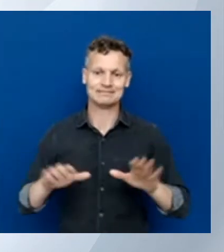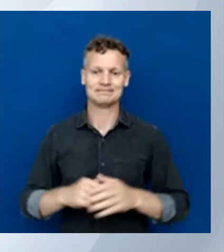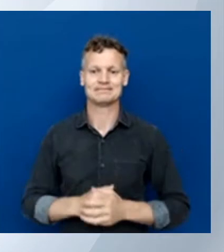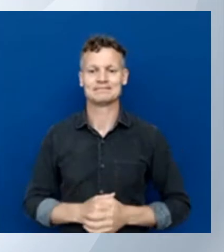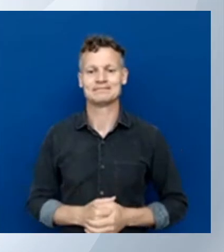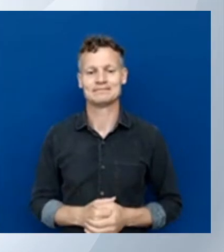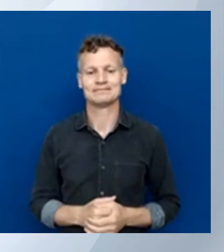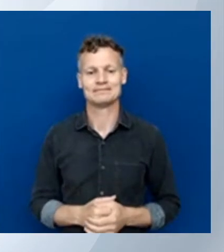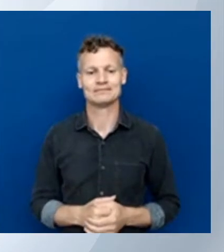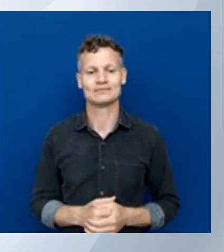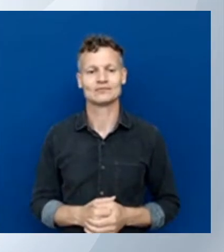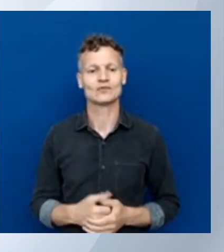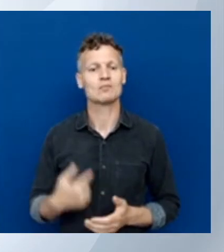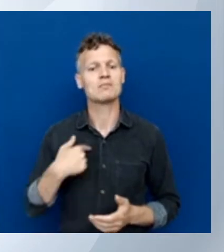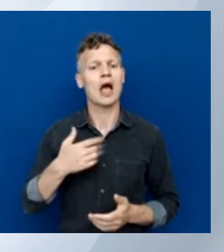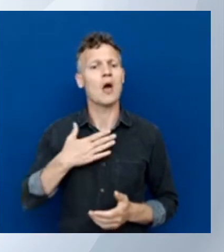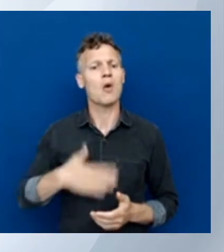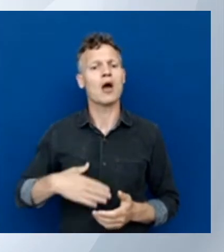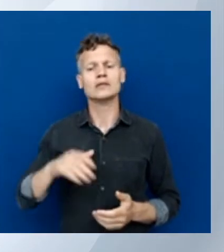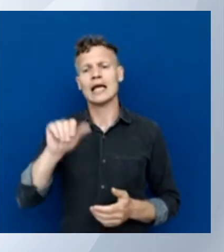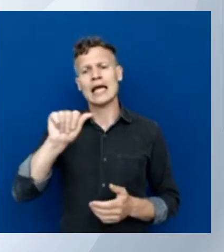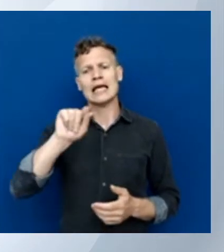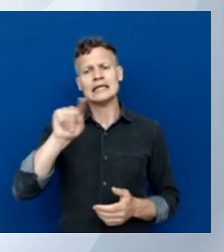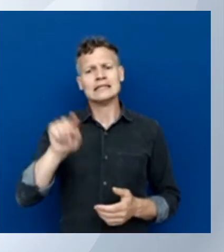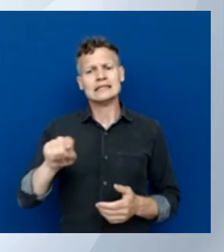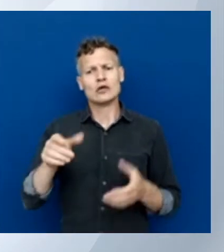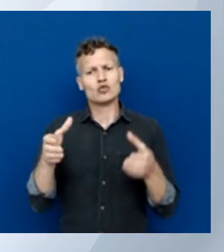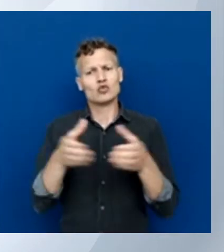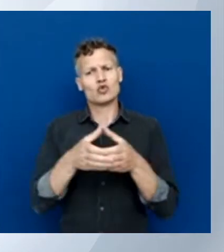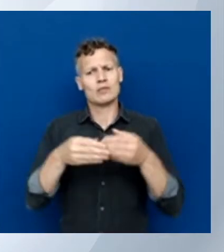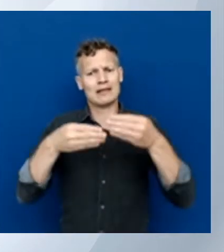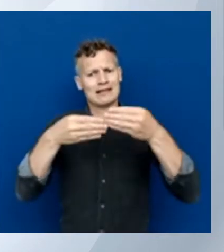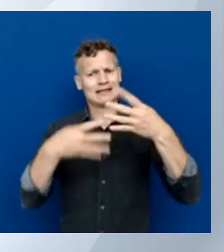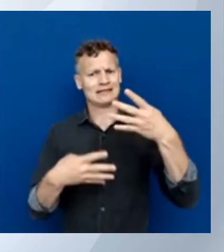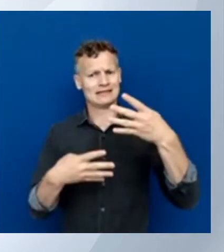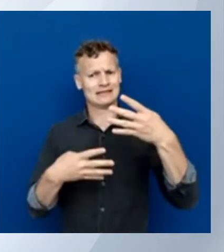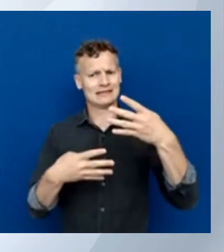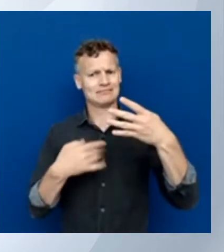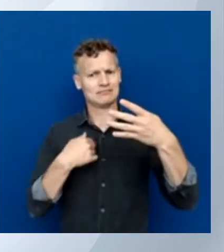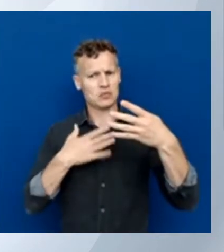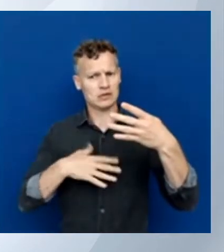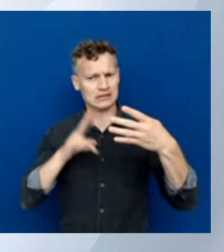resource groups that are available. And I press enter on that.